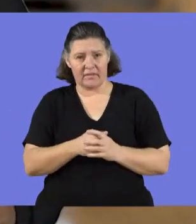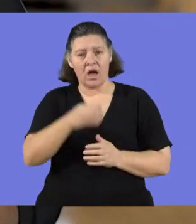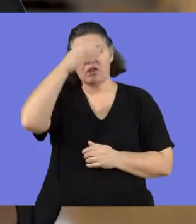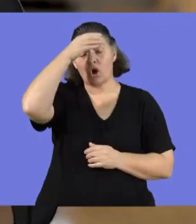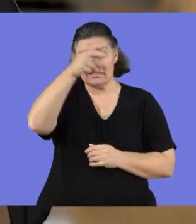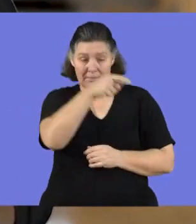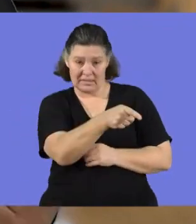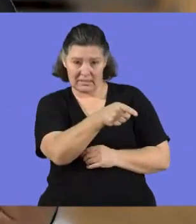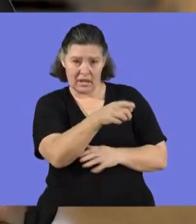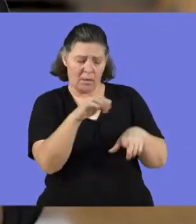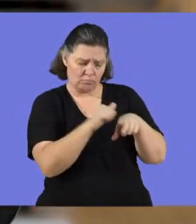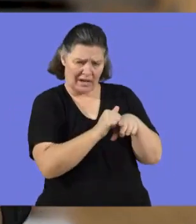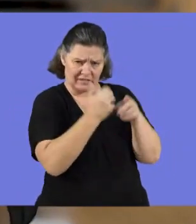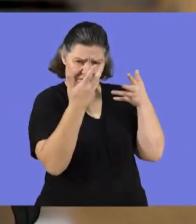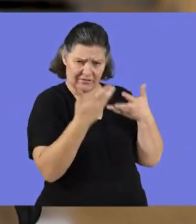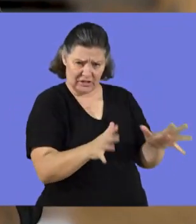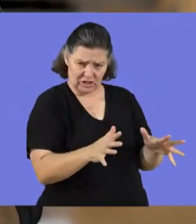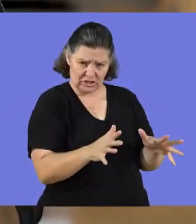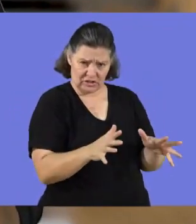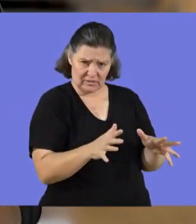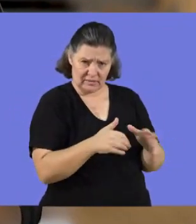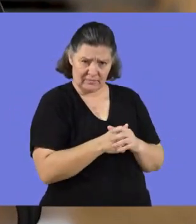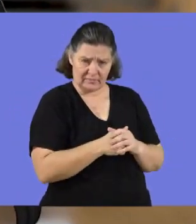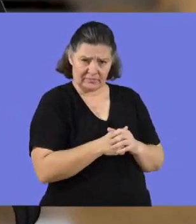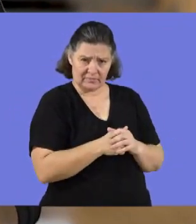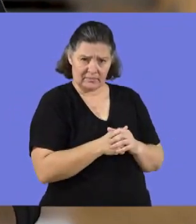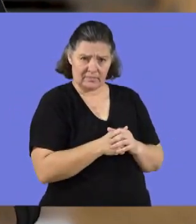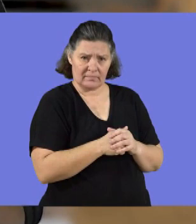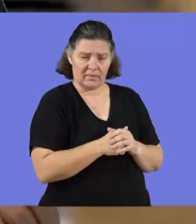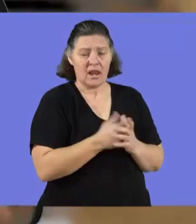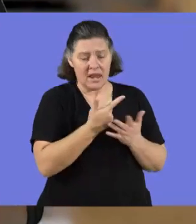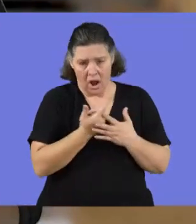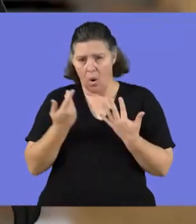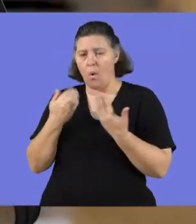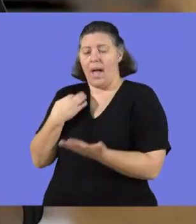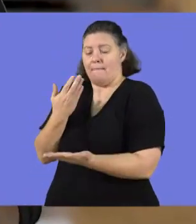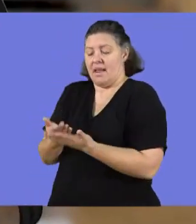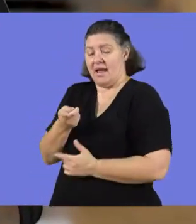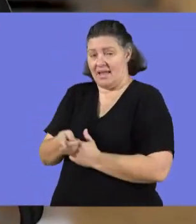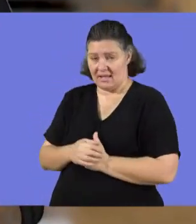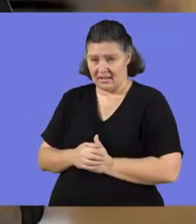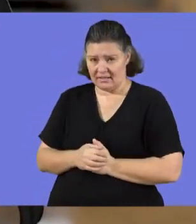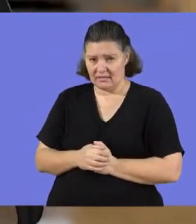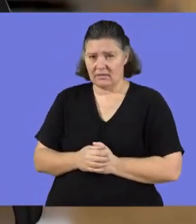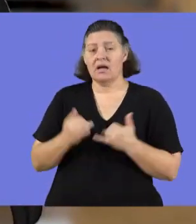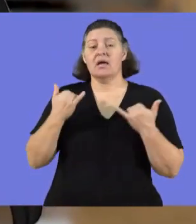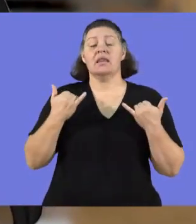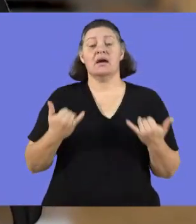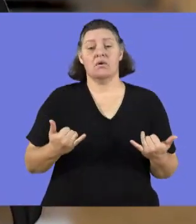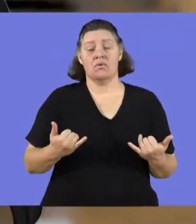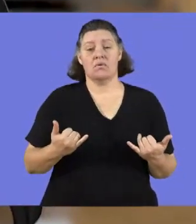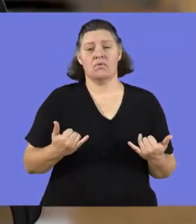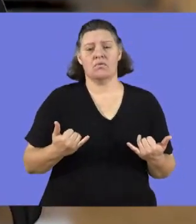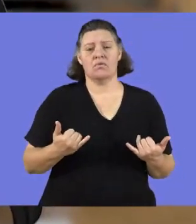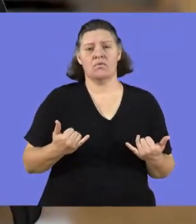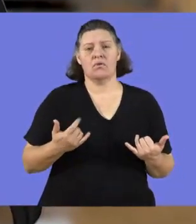the concept that you have practiced when we were dealing with the direct proportion. So I want to